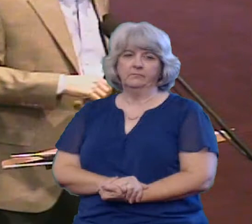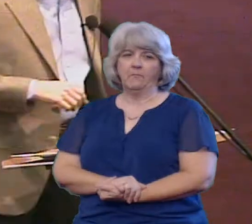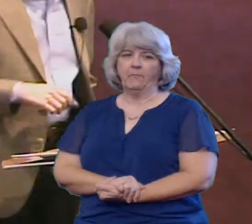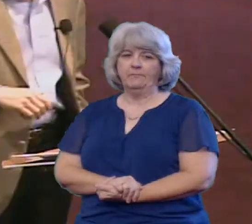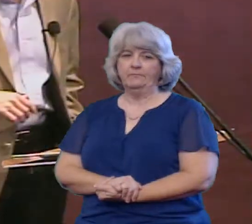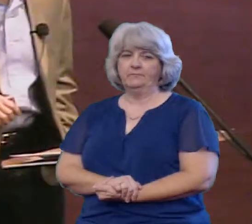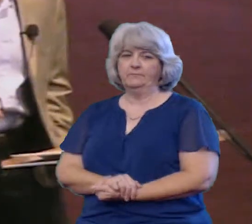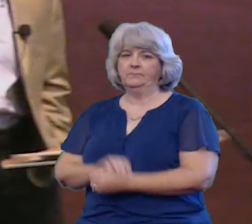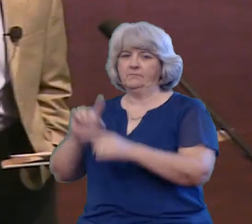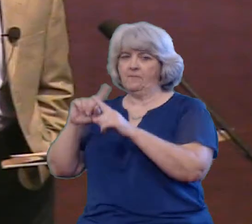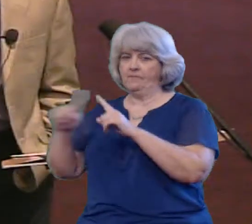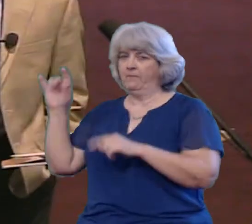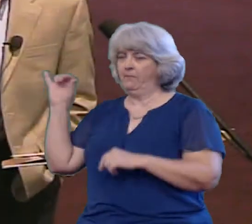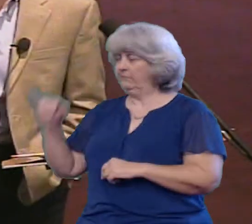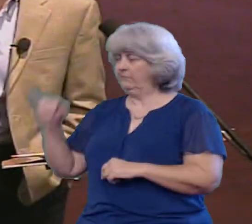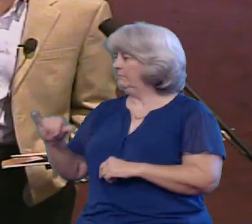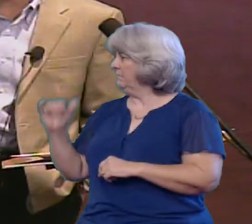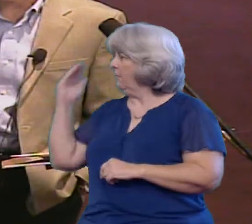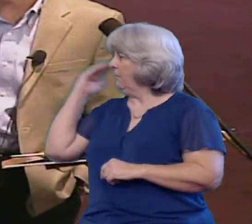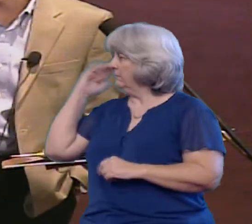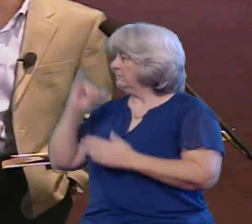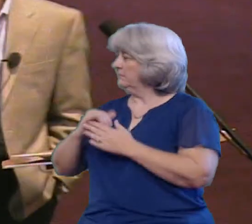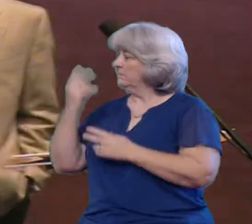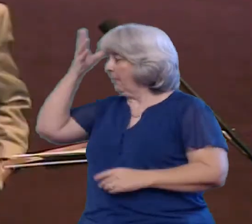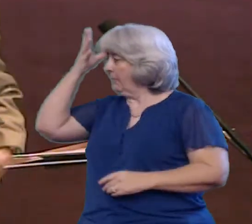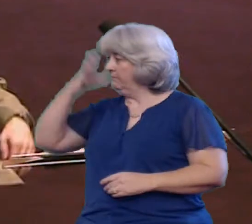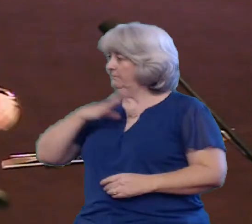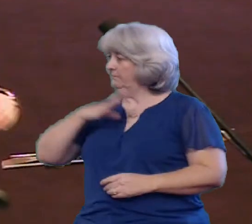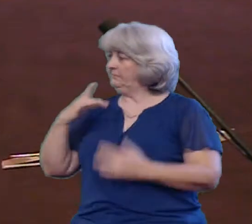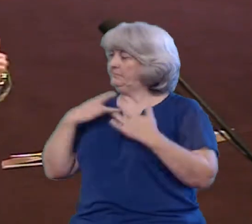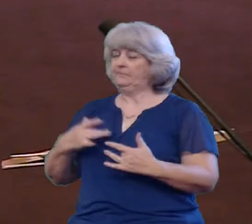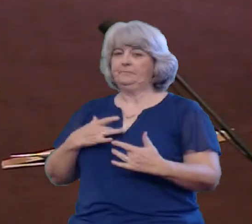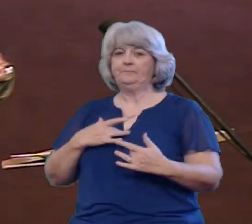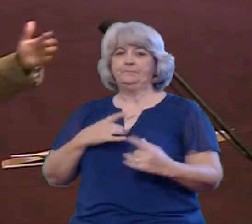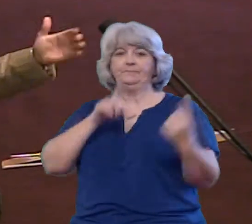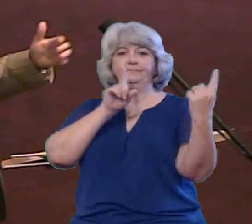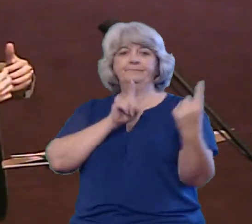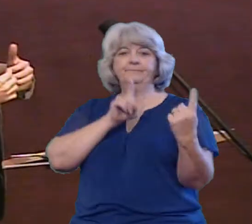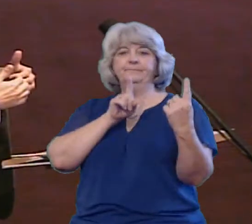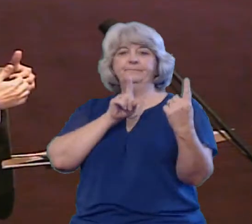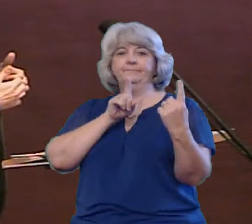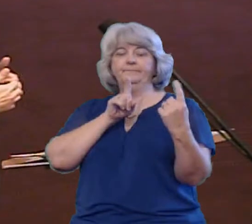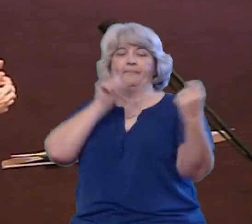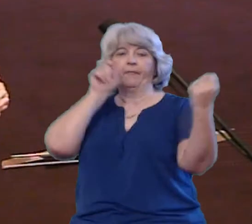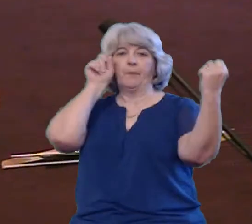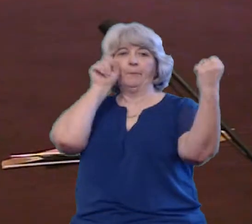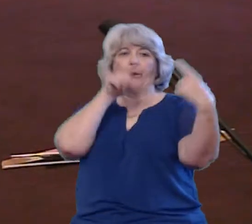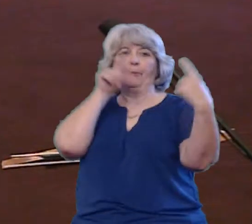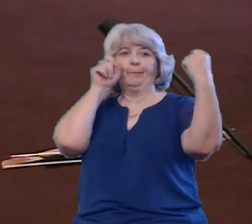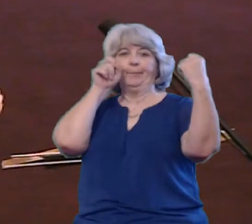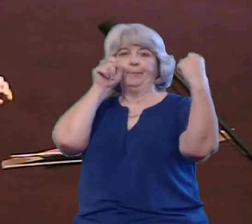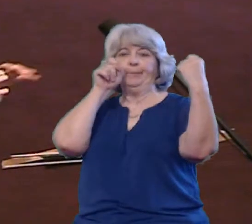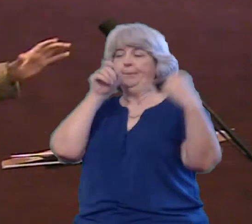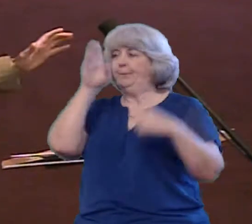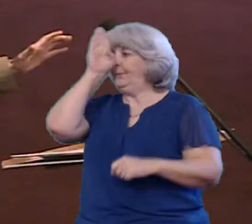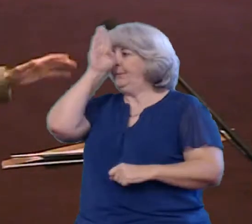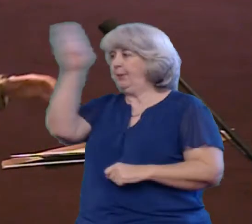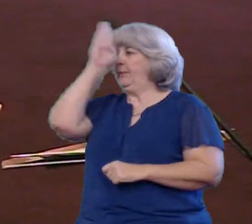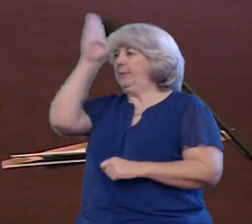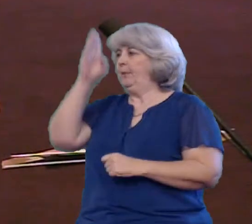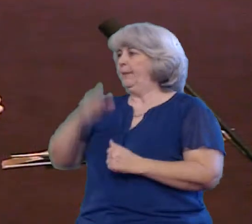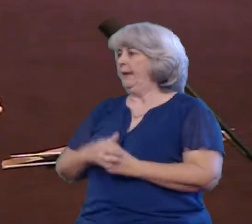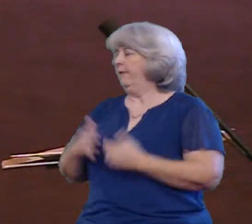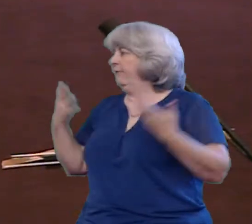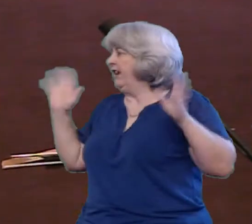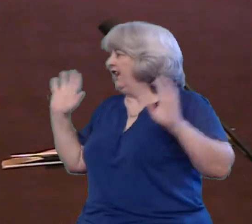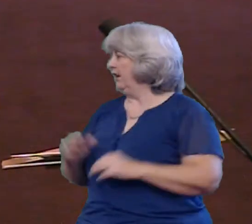most of the time That when you have two males talking It's very similar You know what they're saying There's not much else